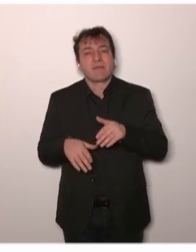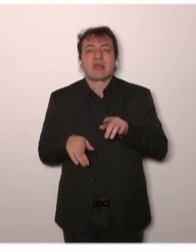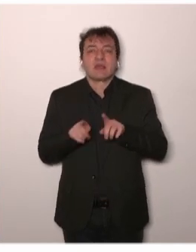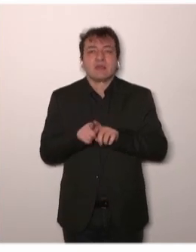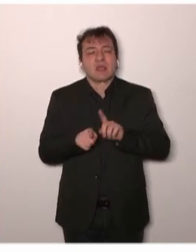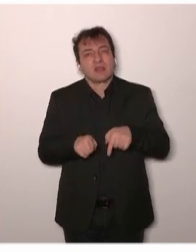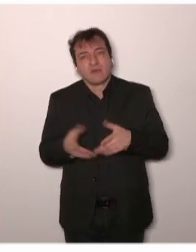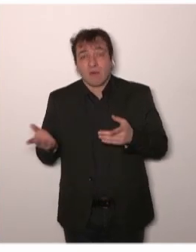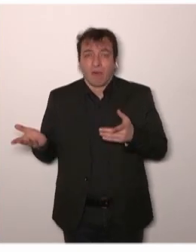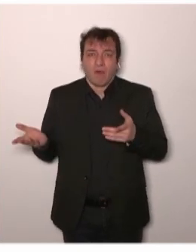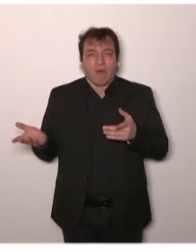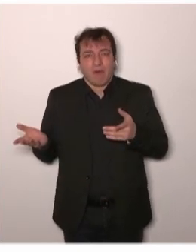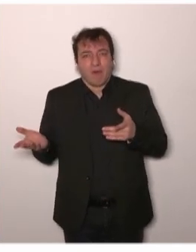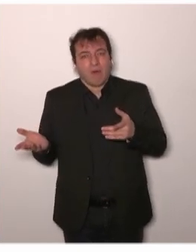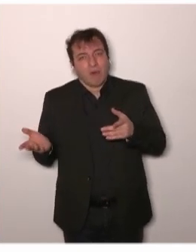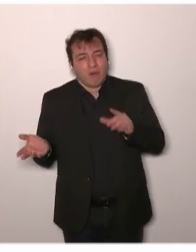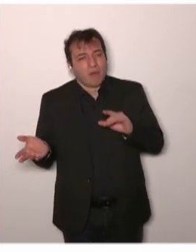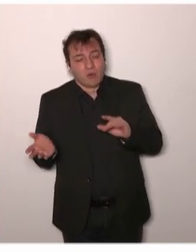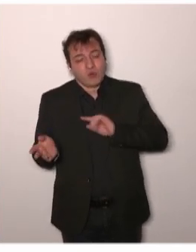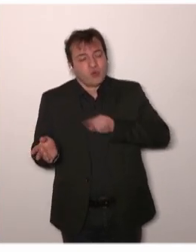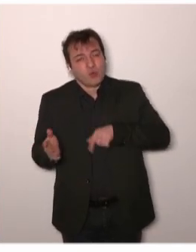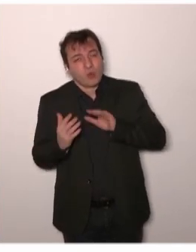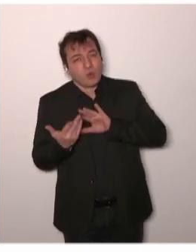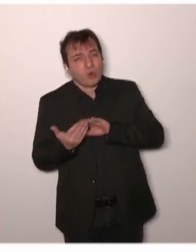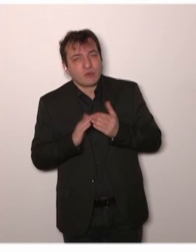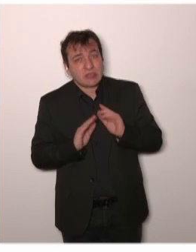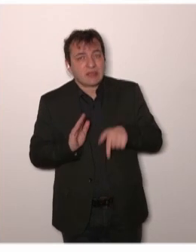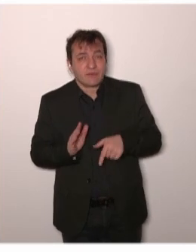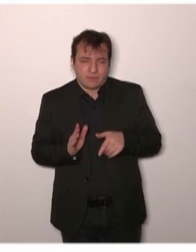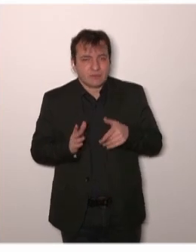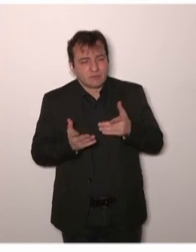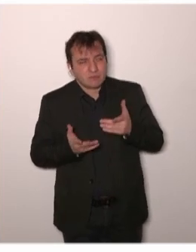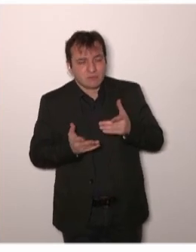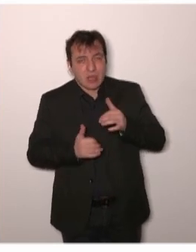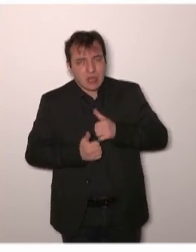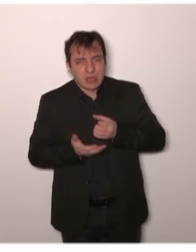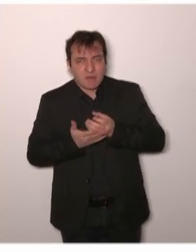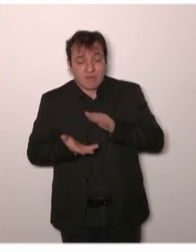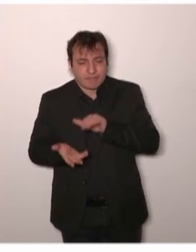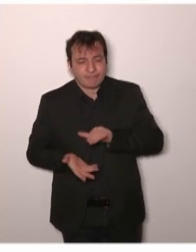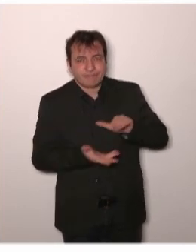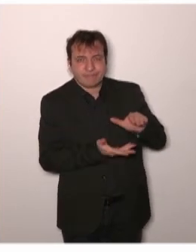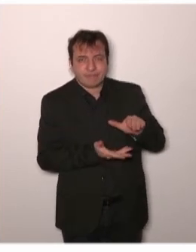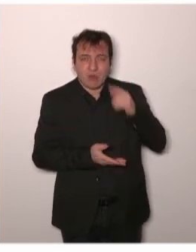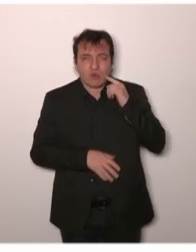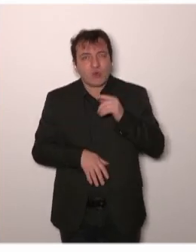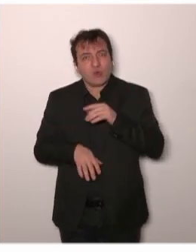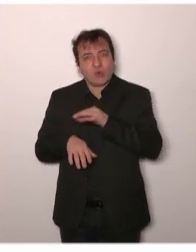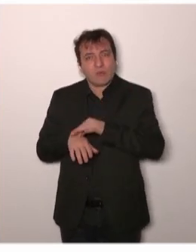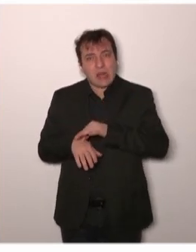community to deliver the data that are very important for the patients and for the community.